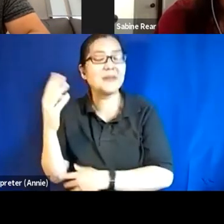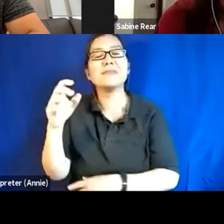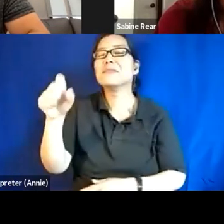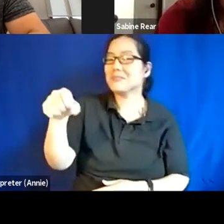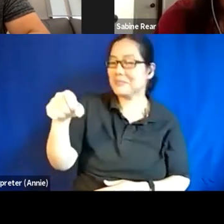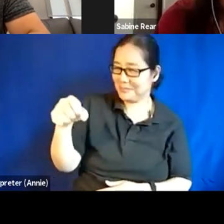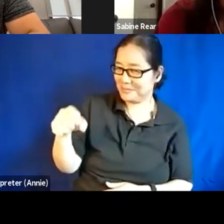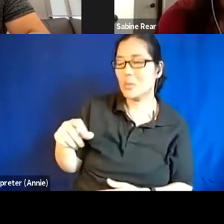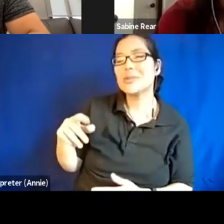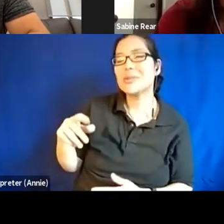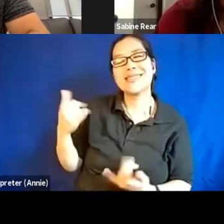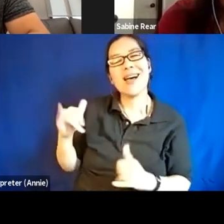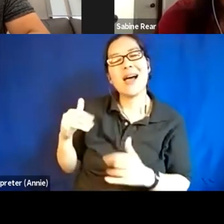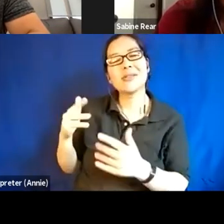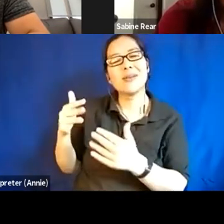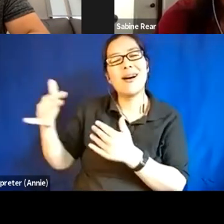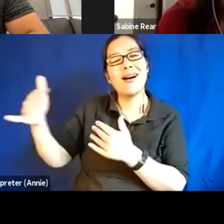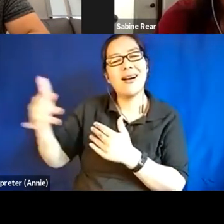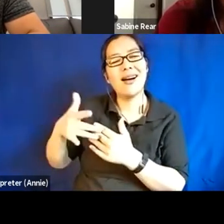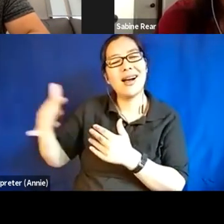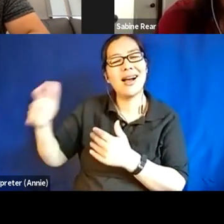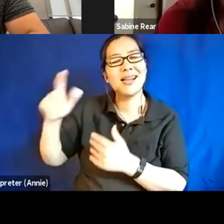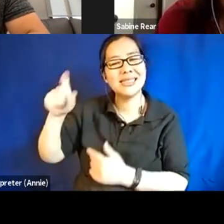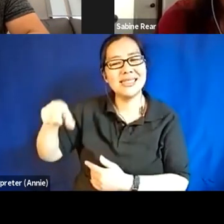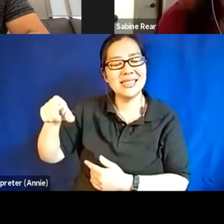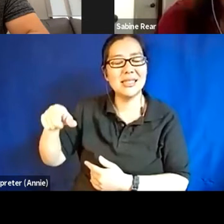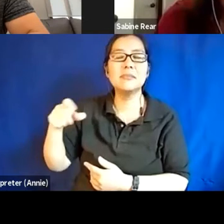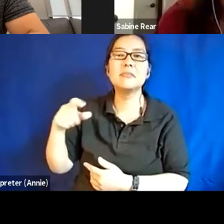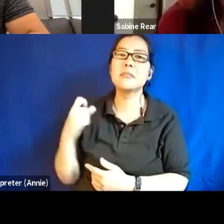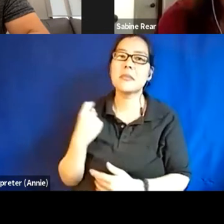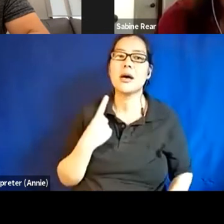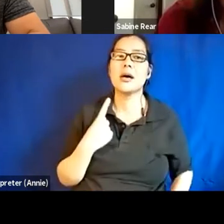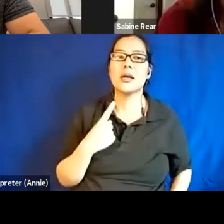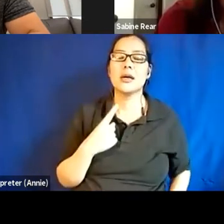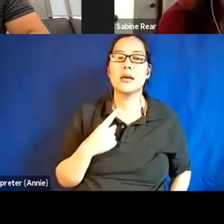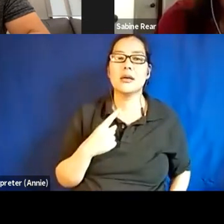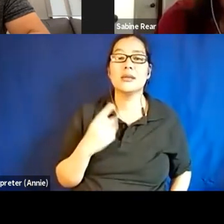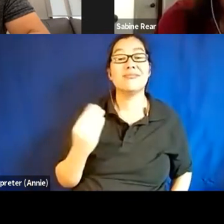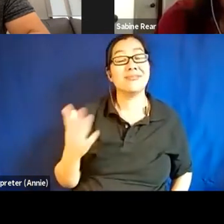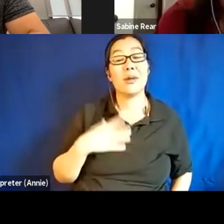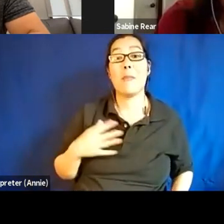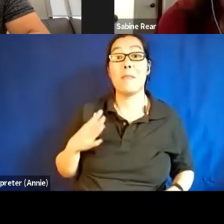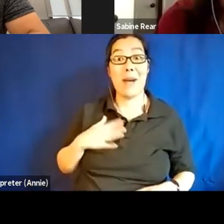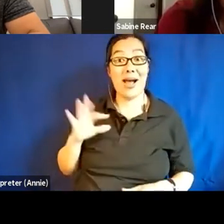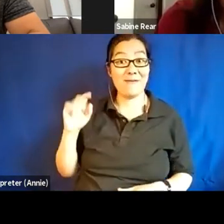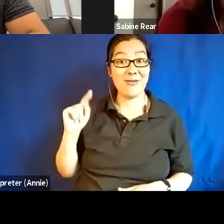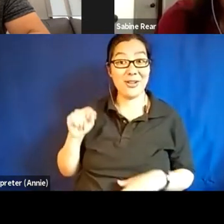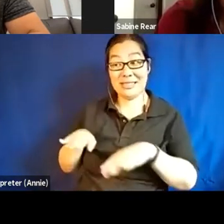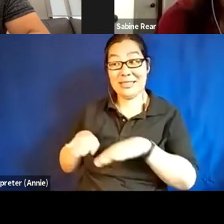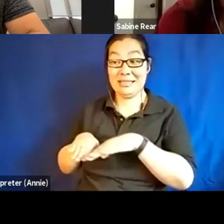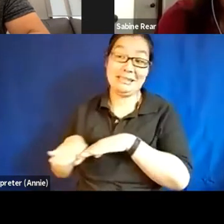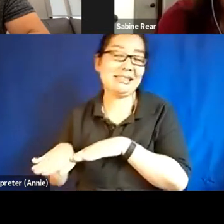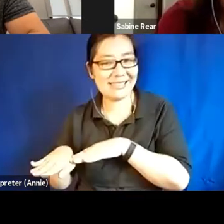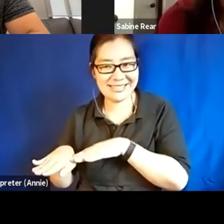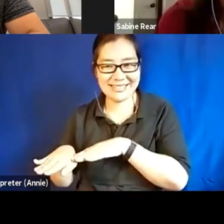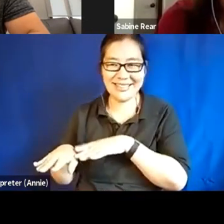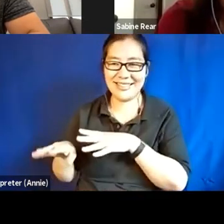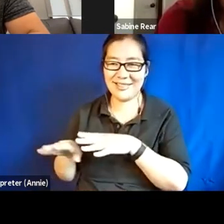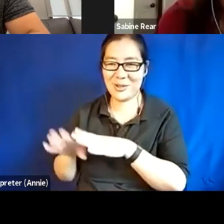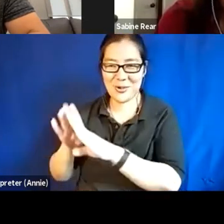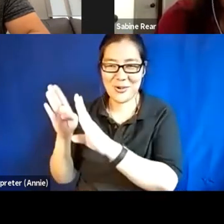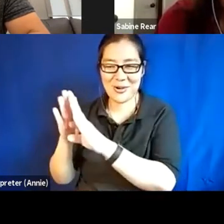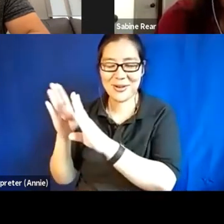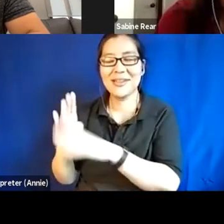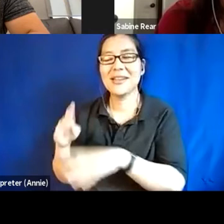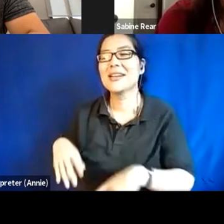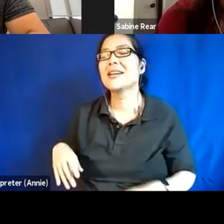ways to go. Um, I think, uh, there, I can tell you my foot's in the door and, uh, and I, I feel like I'm going to